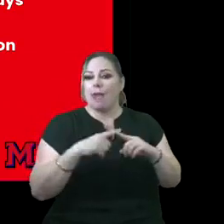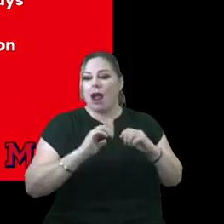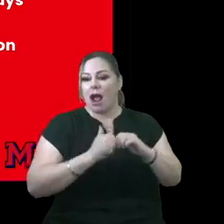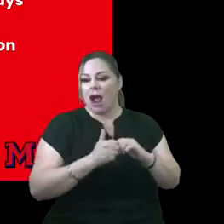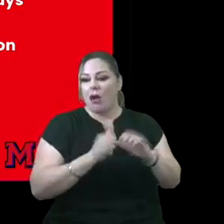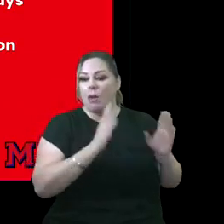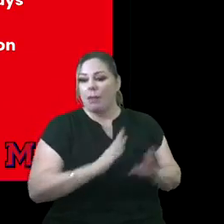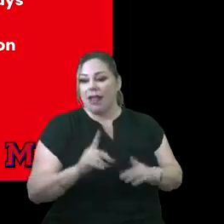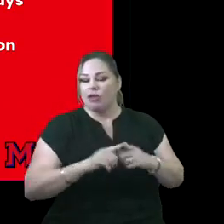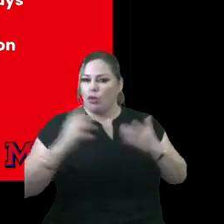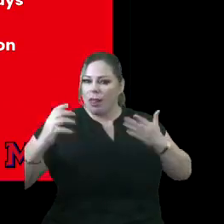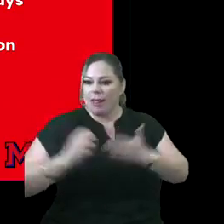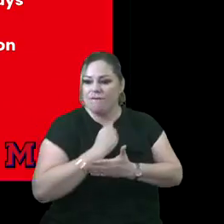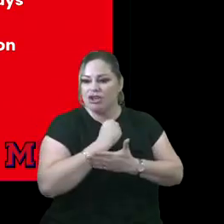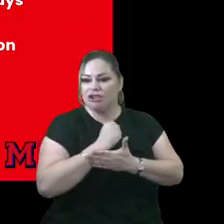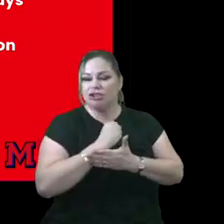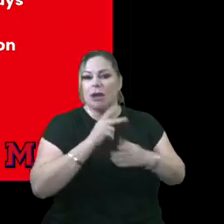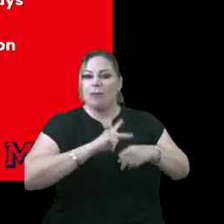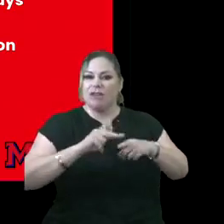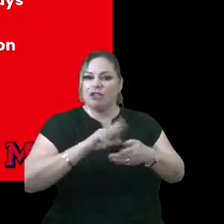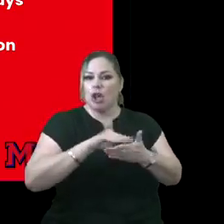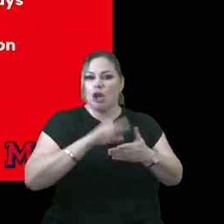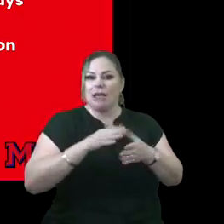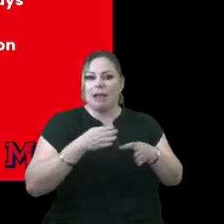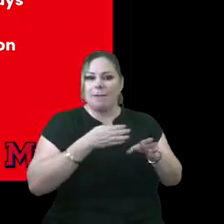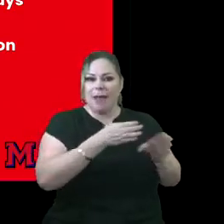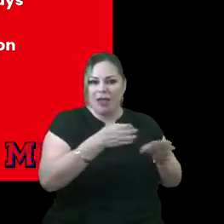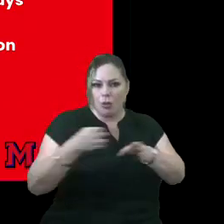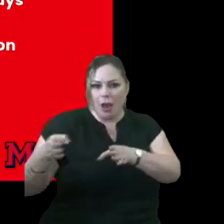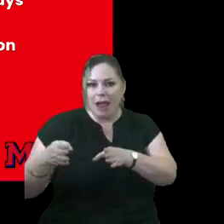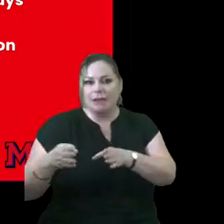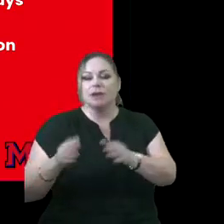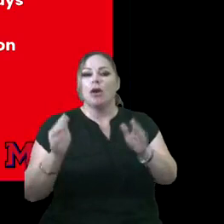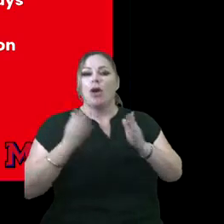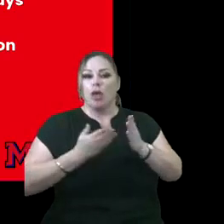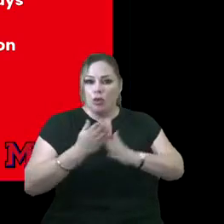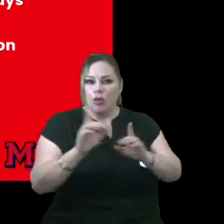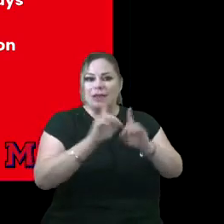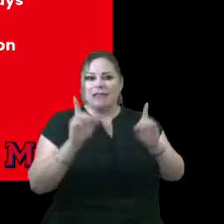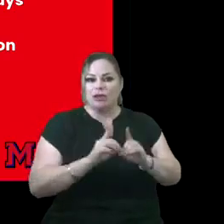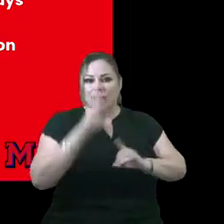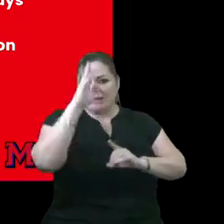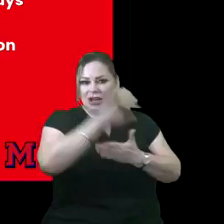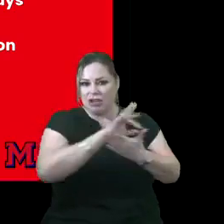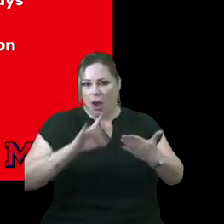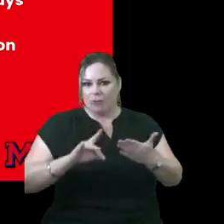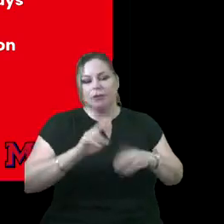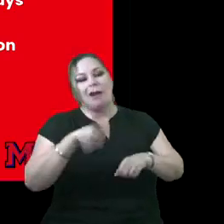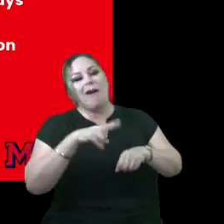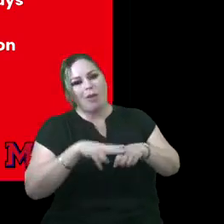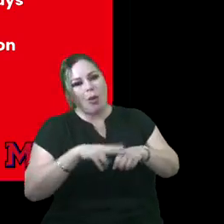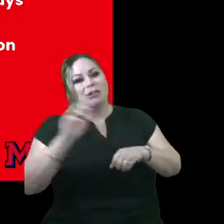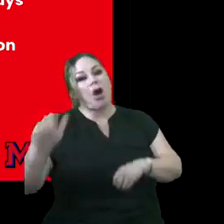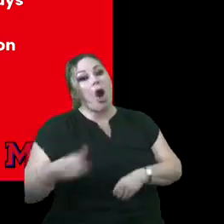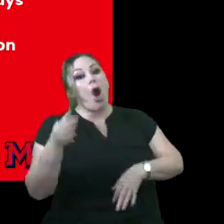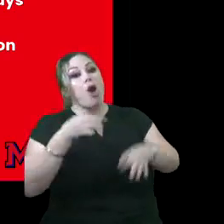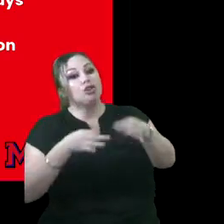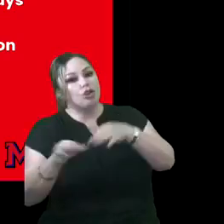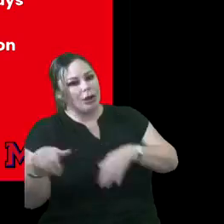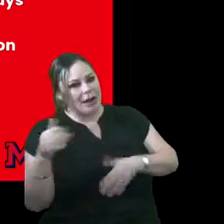we plan to leverage professional learning pathways through the district of innovation options. And of course, alternative